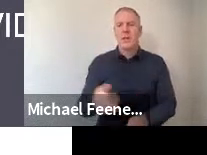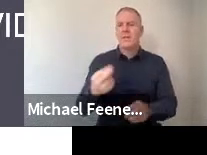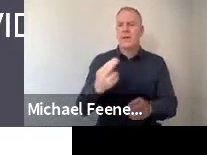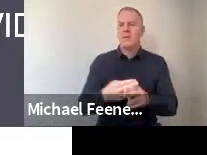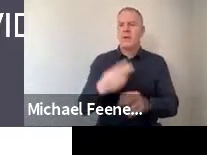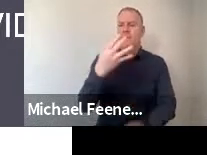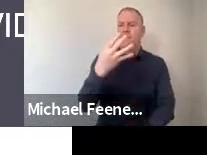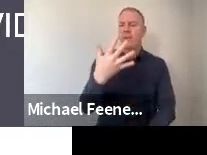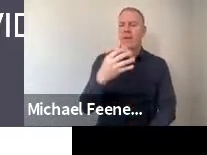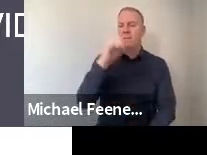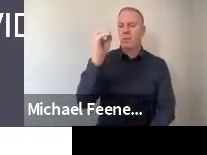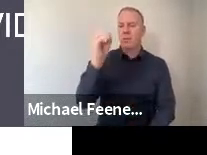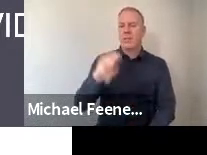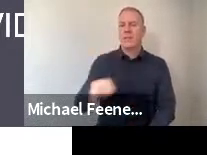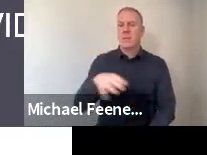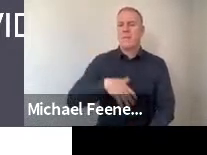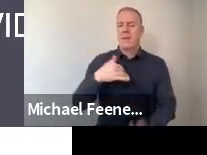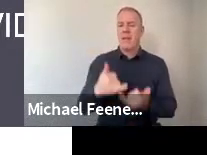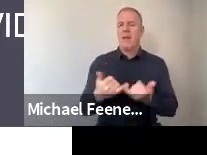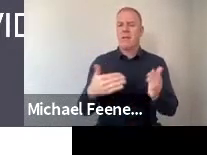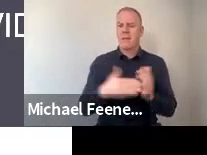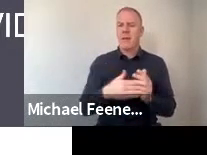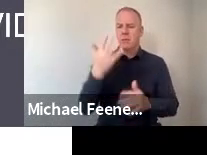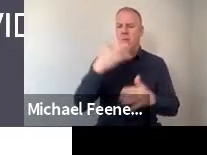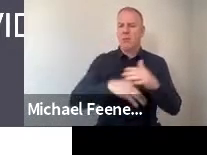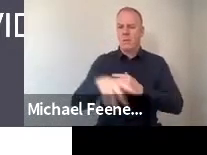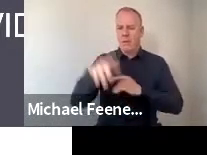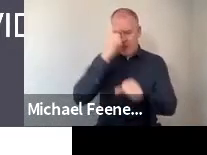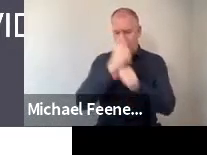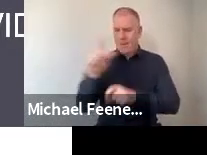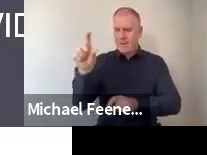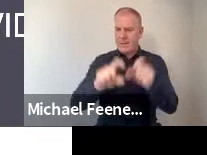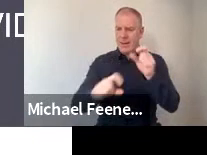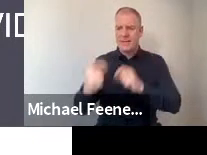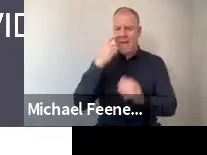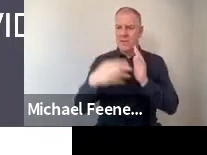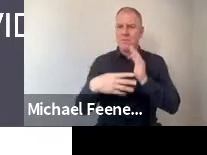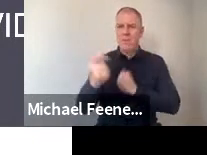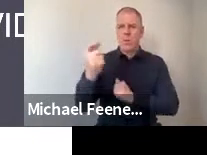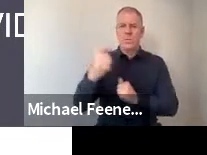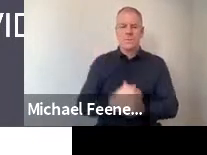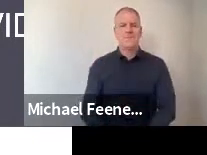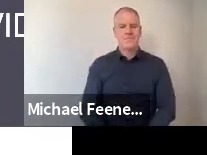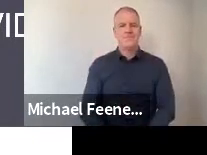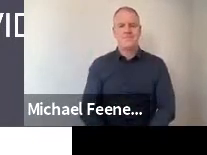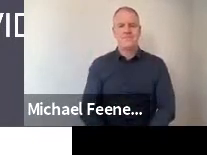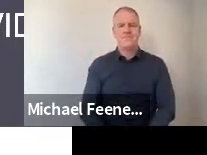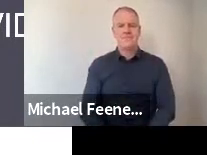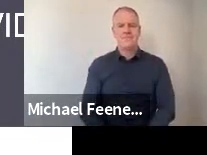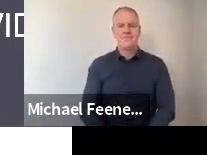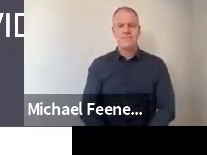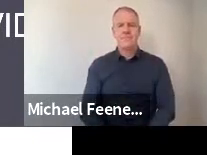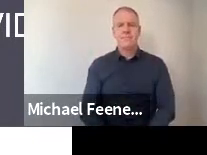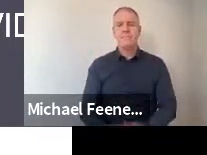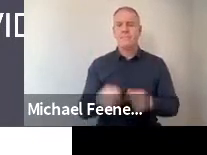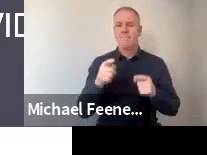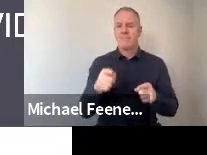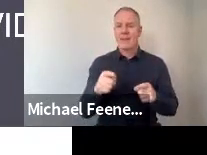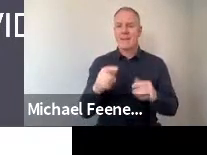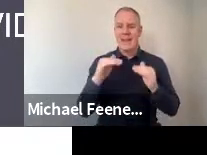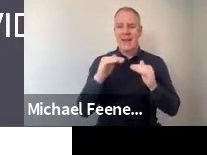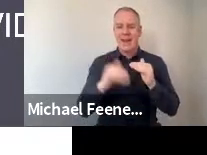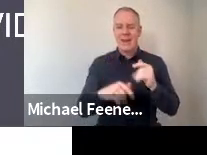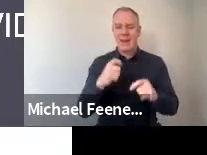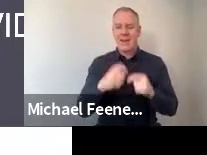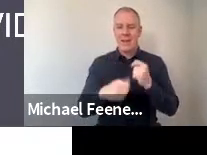45% of people felt the government was considering scientific evidence the most, and that was considerably lower